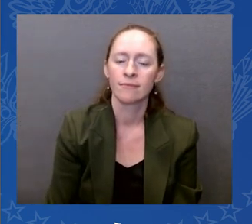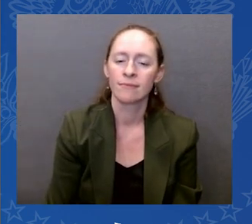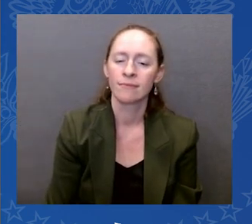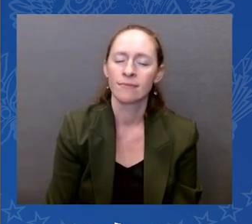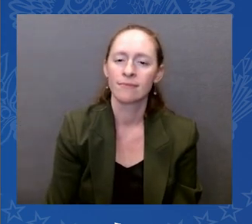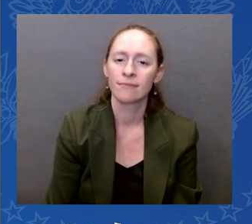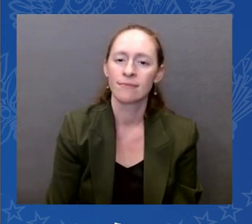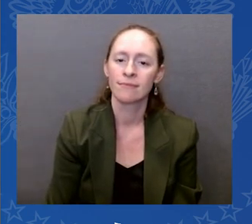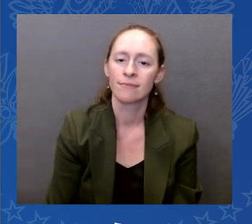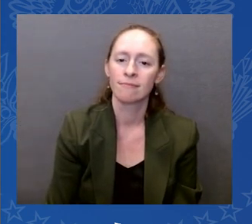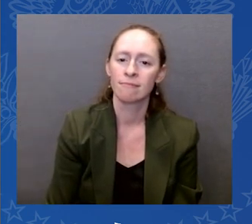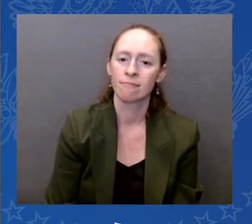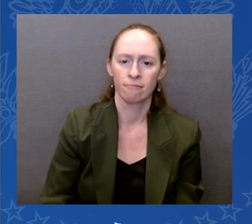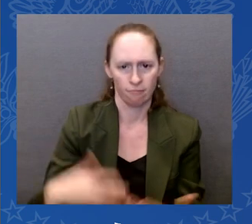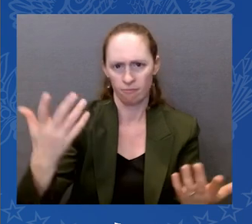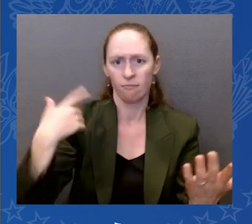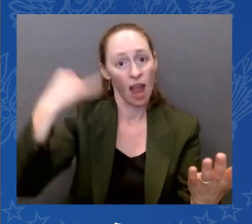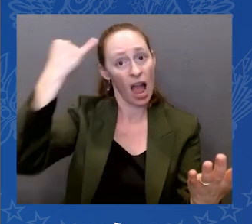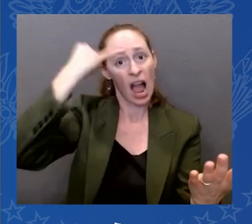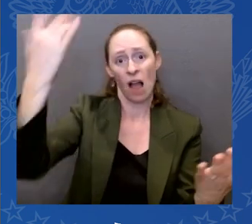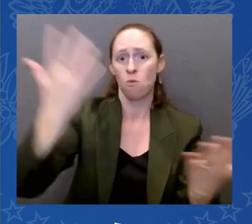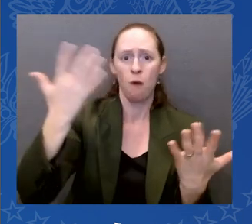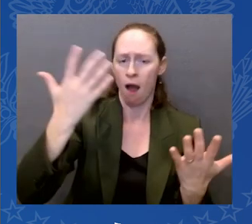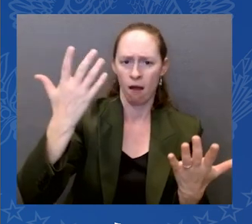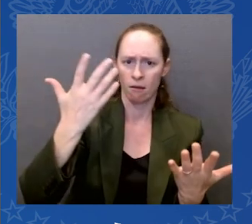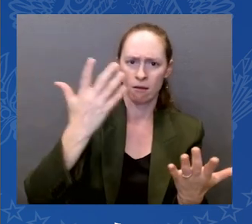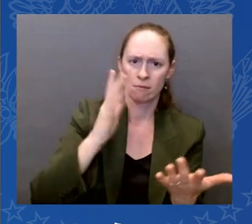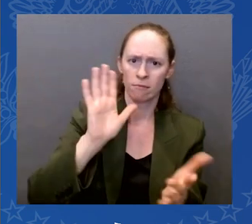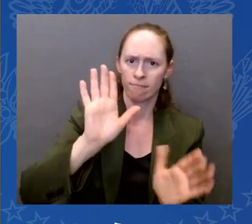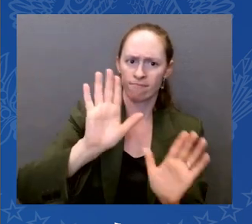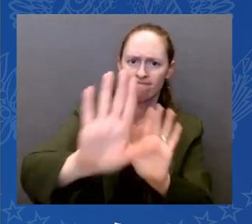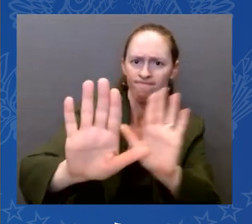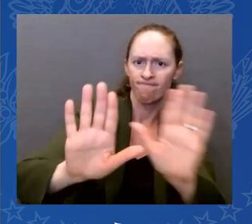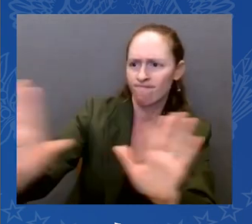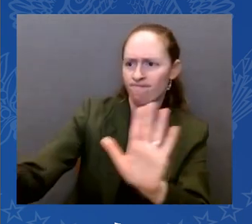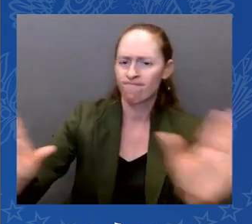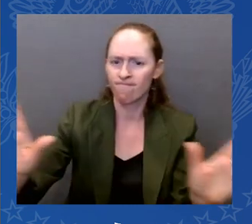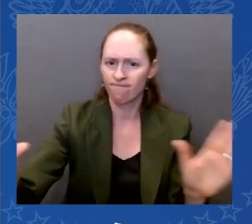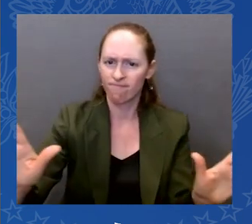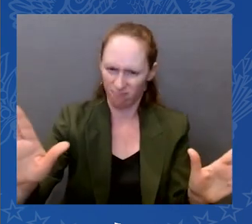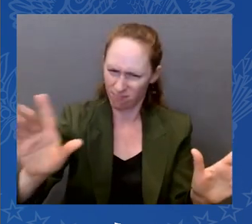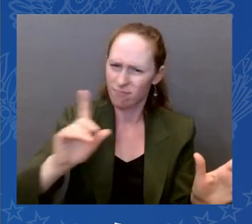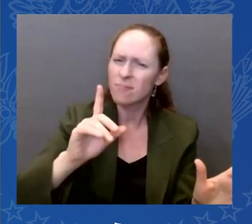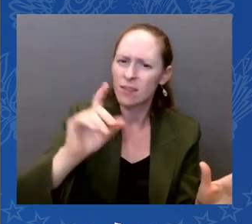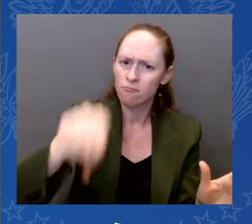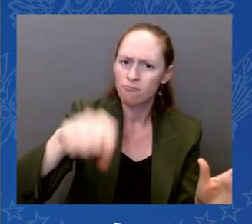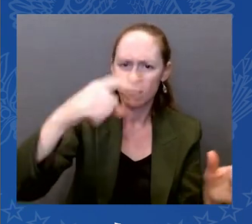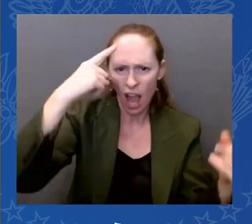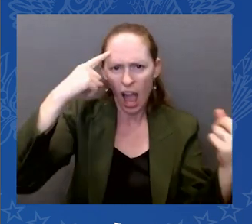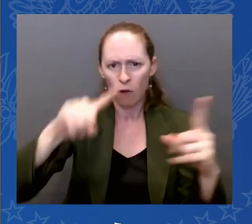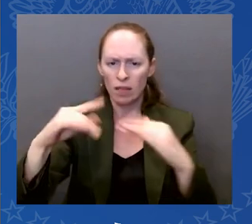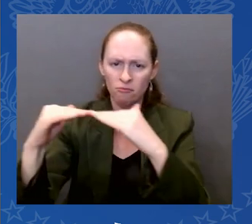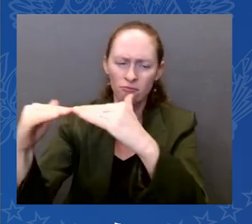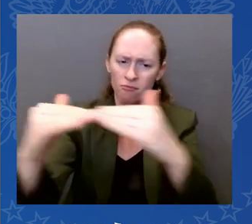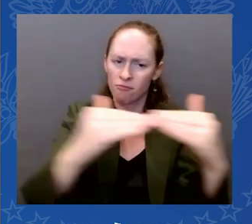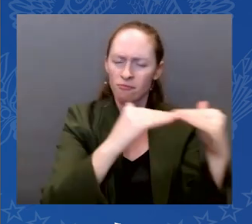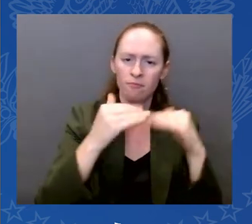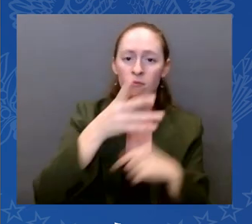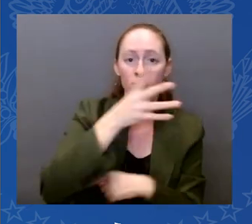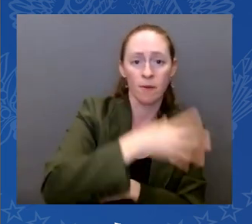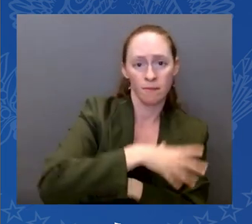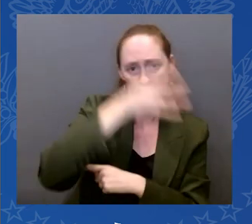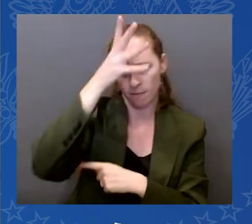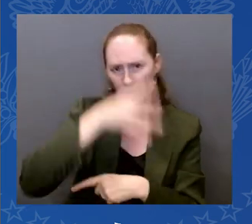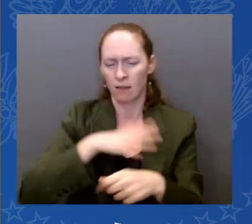equal, endowed by their creating with certain inalienable rights, including life, liberty, and the pursuit of happiness. We've never fully